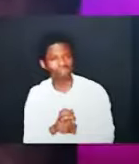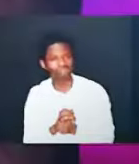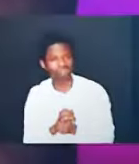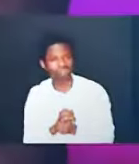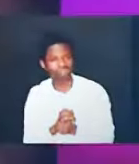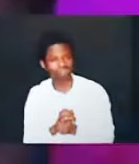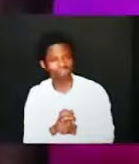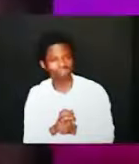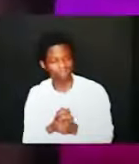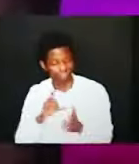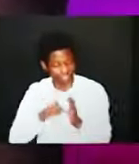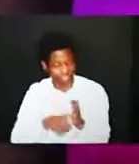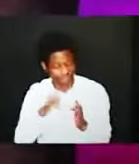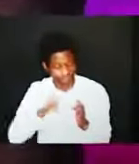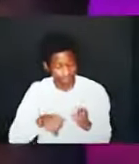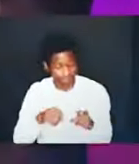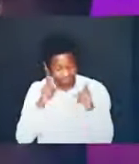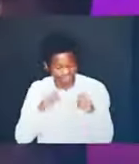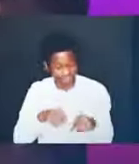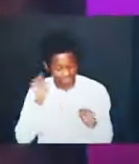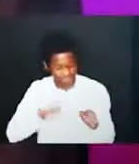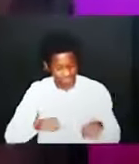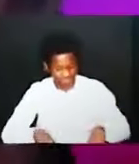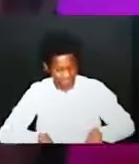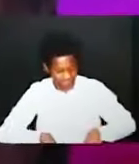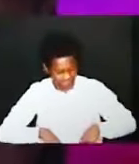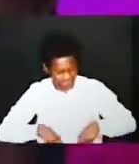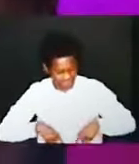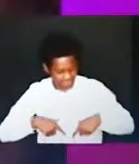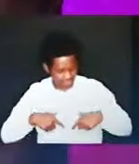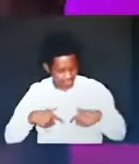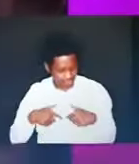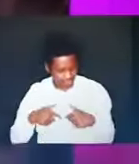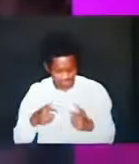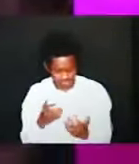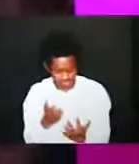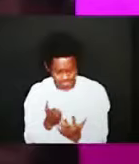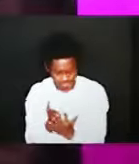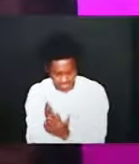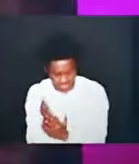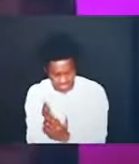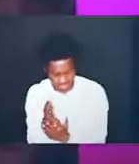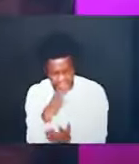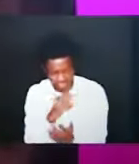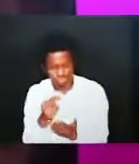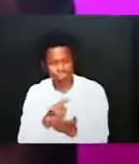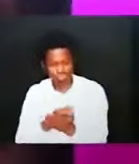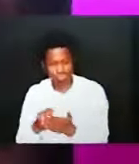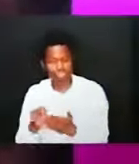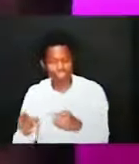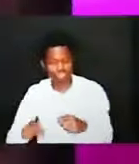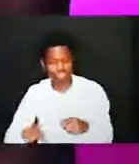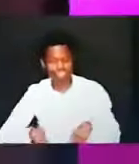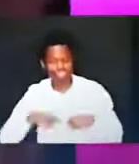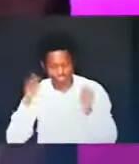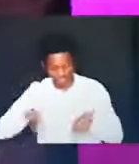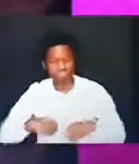capable to live a truly righteous and holy life